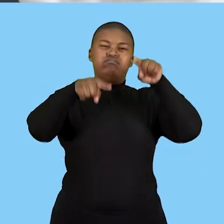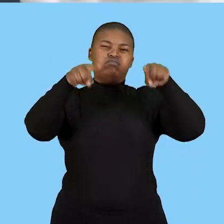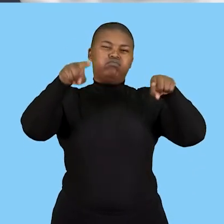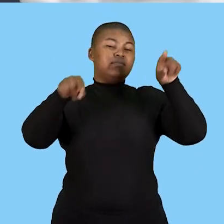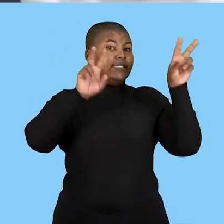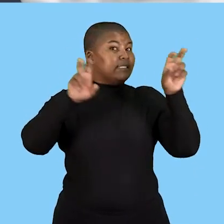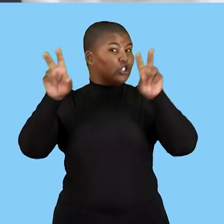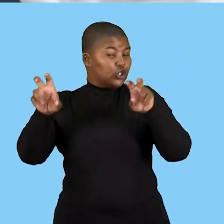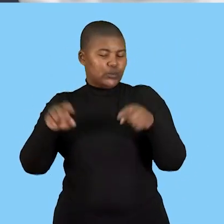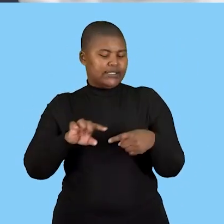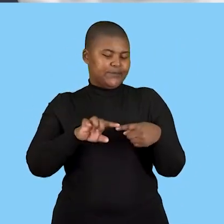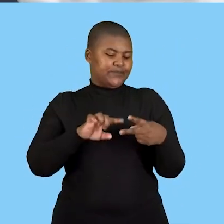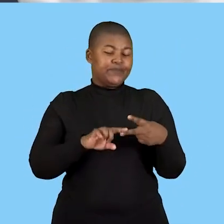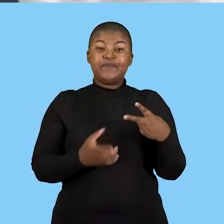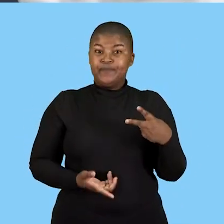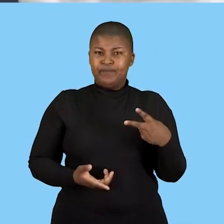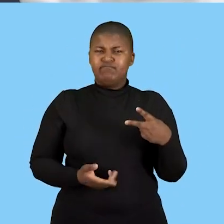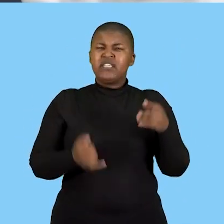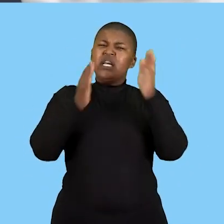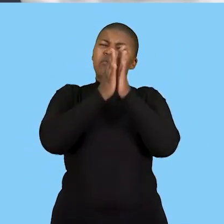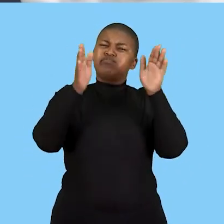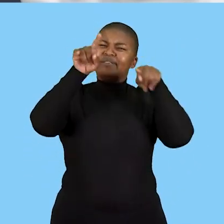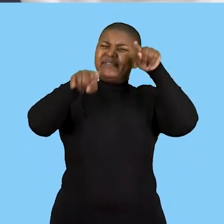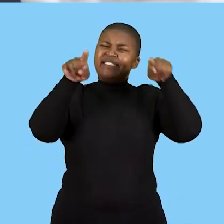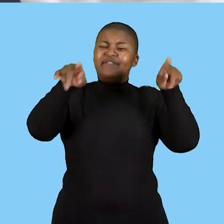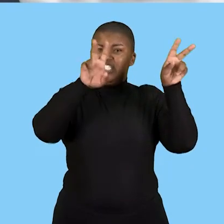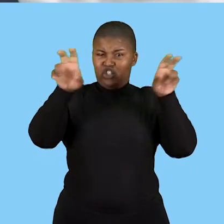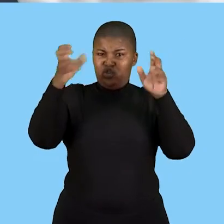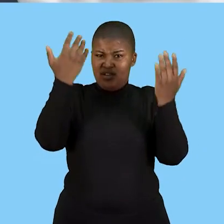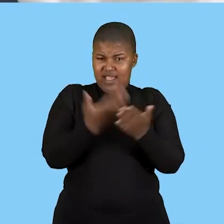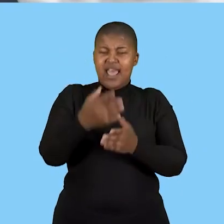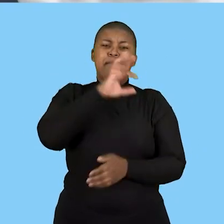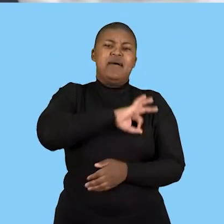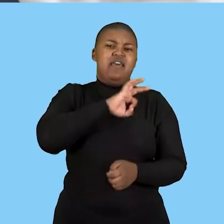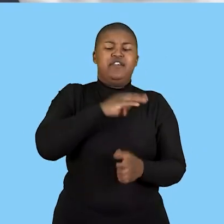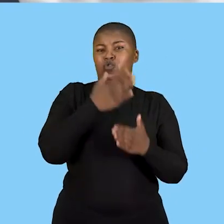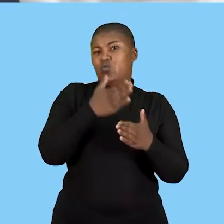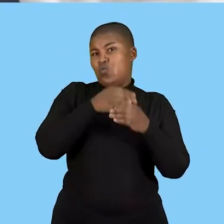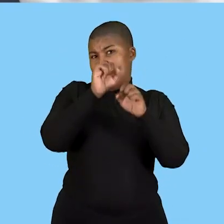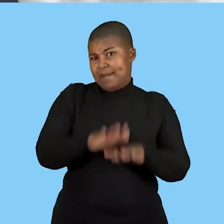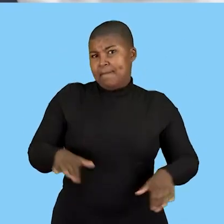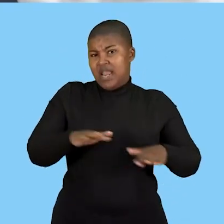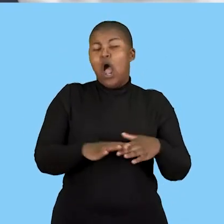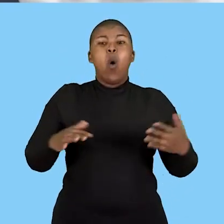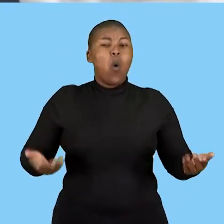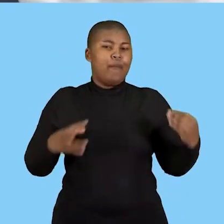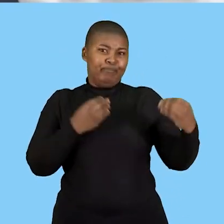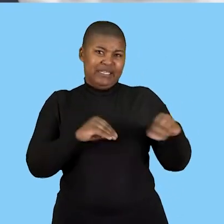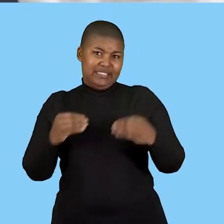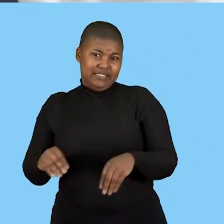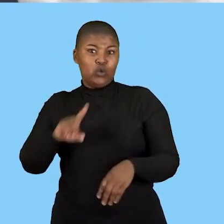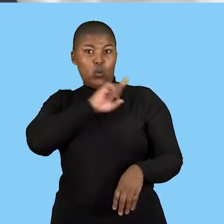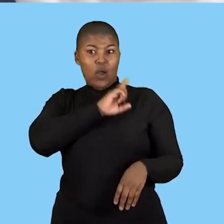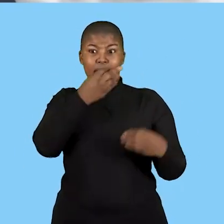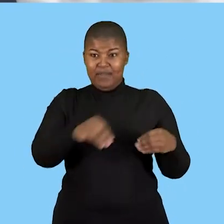diversity issues we should be knowing that diversity issues have a benefit to the workplace or to the business